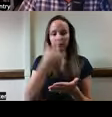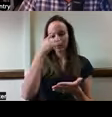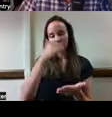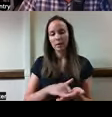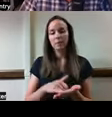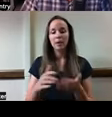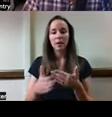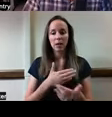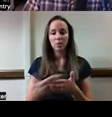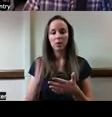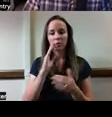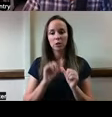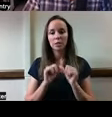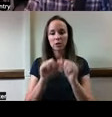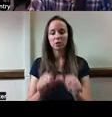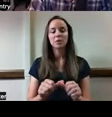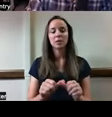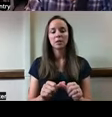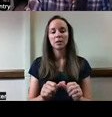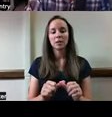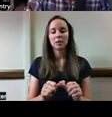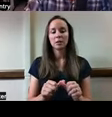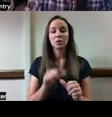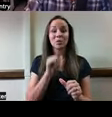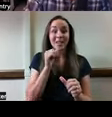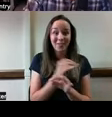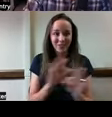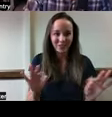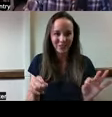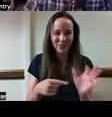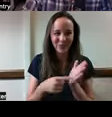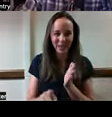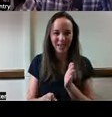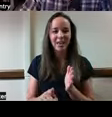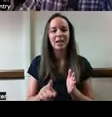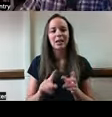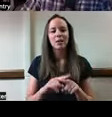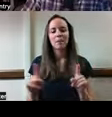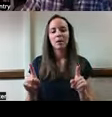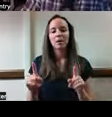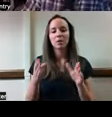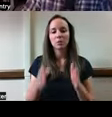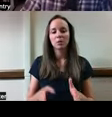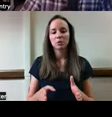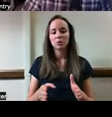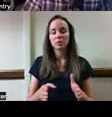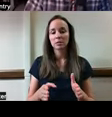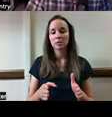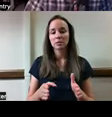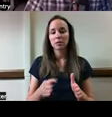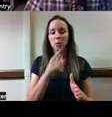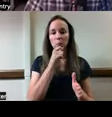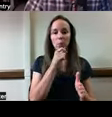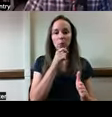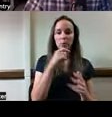to continue, as we're saying, no longer free, you have to pay for it. But the person who's being looked after, so to speak,